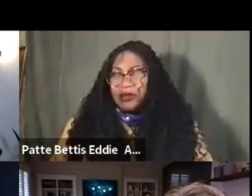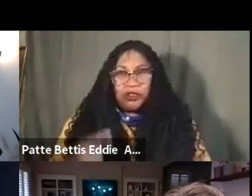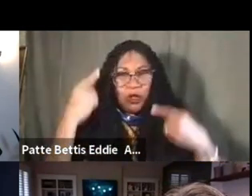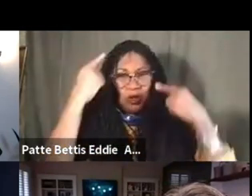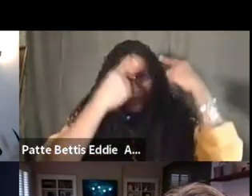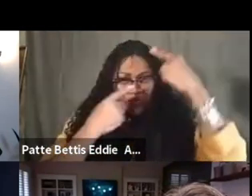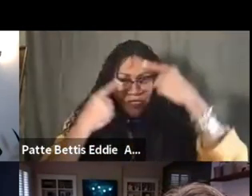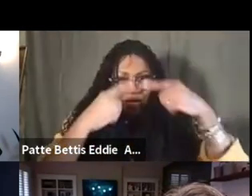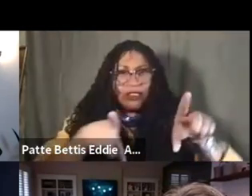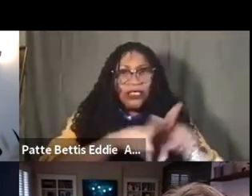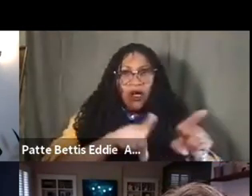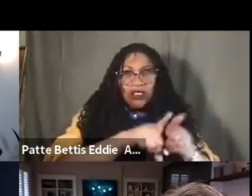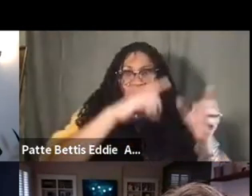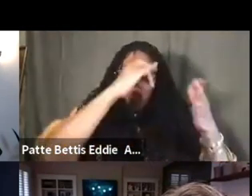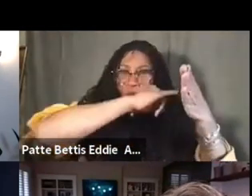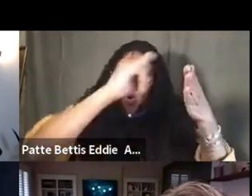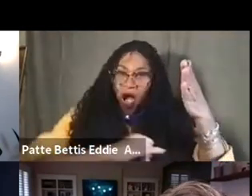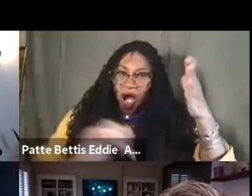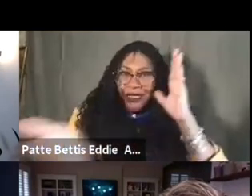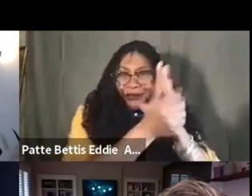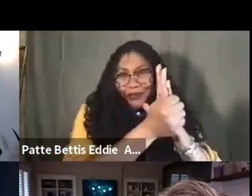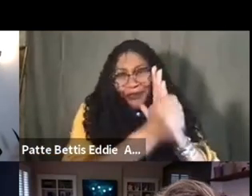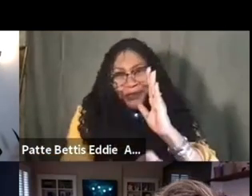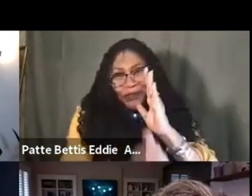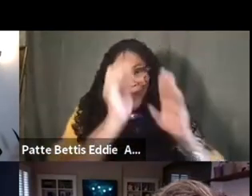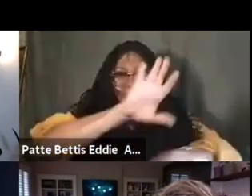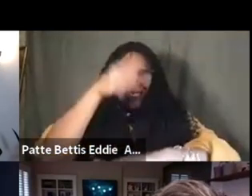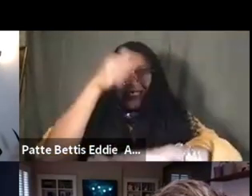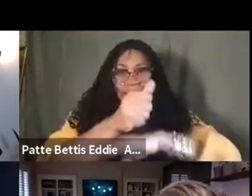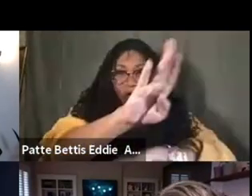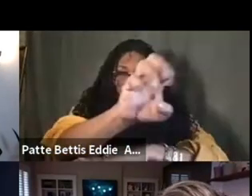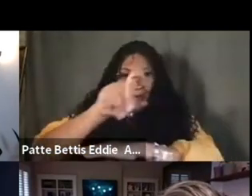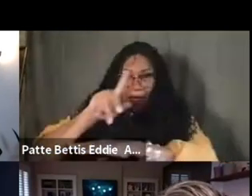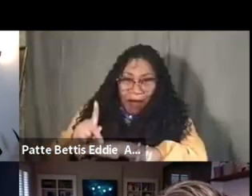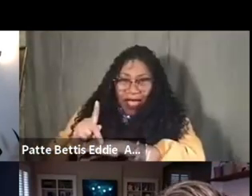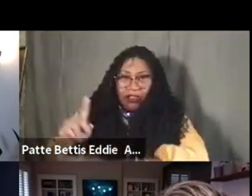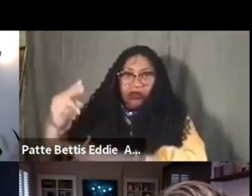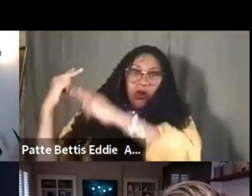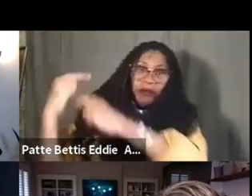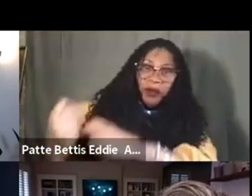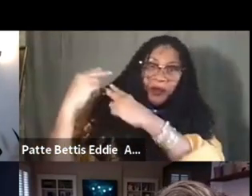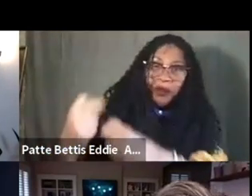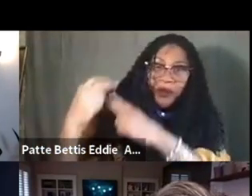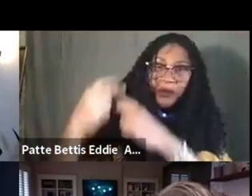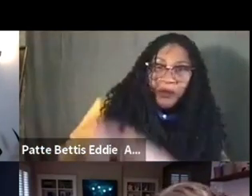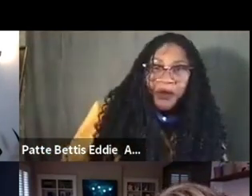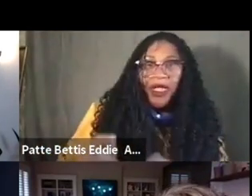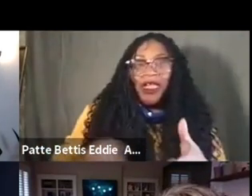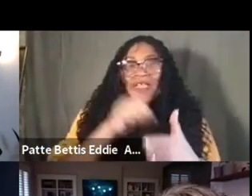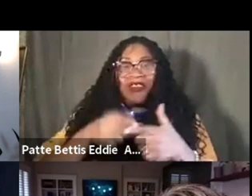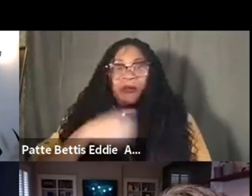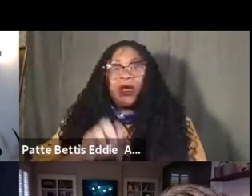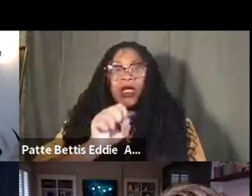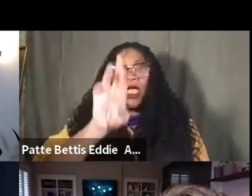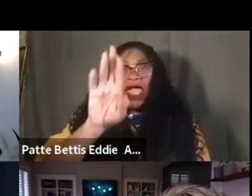an artist stage kind of ancestral elemental returns, all of them, um, thinking about the matter. Avery Gordon was